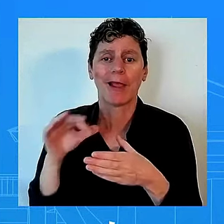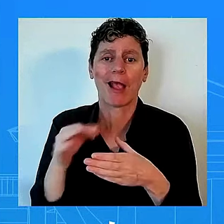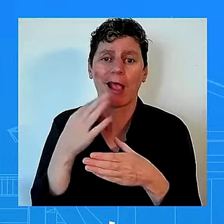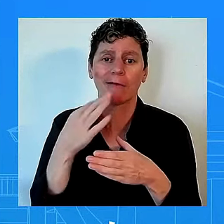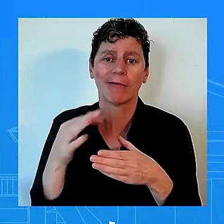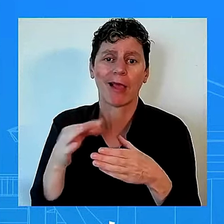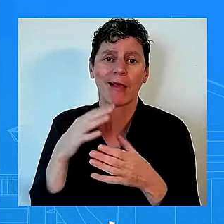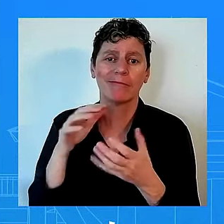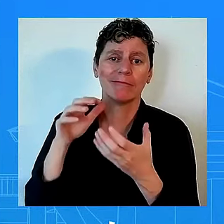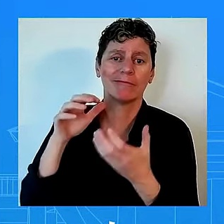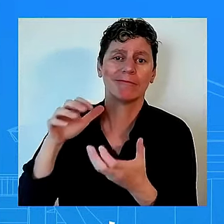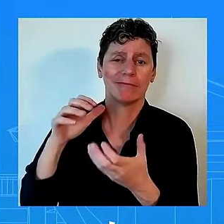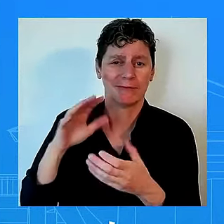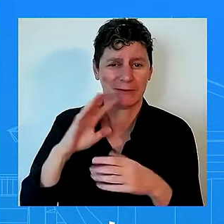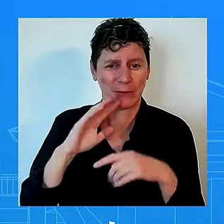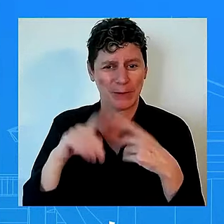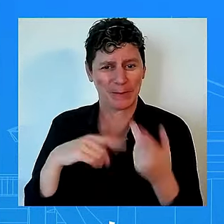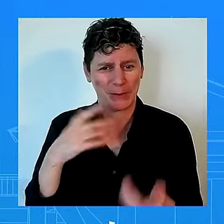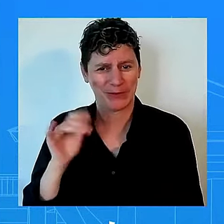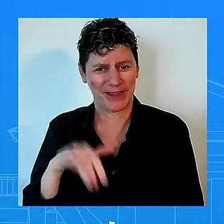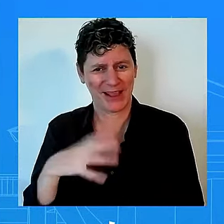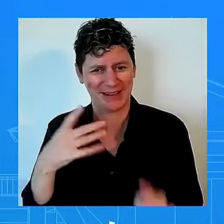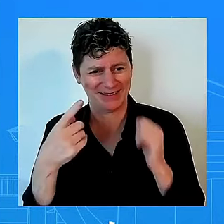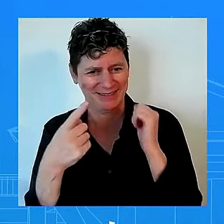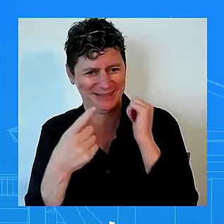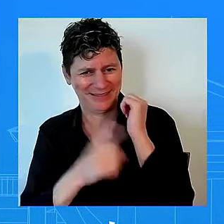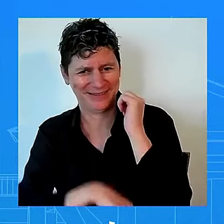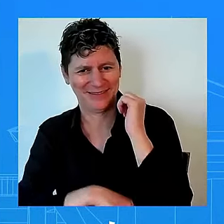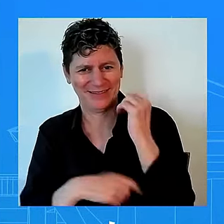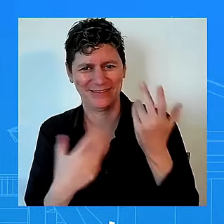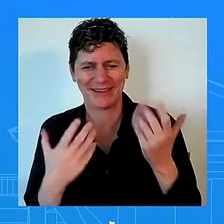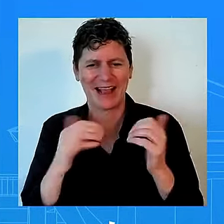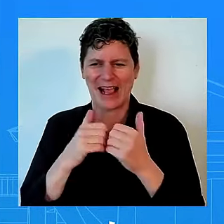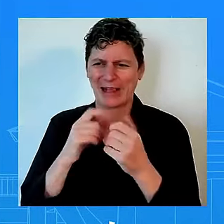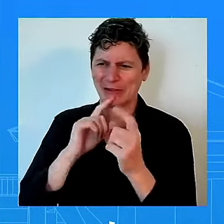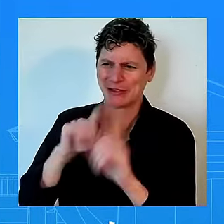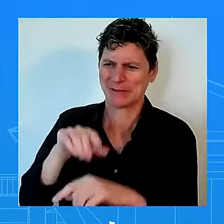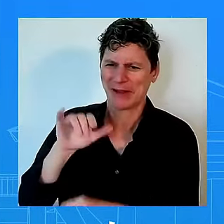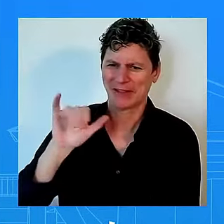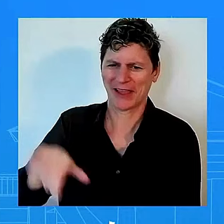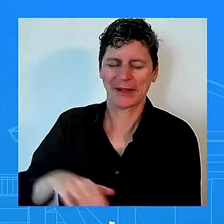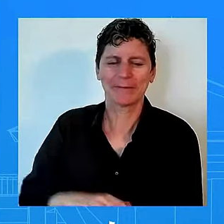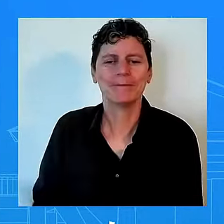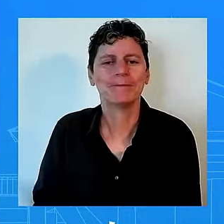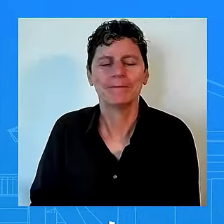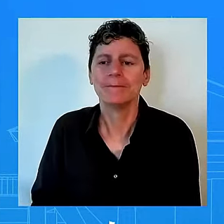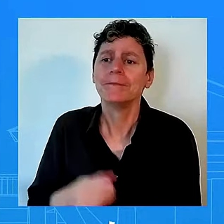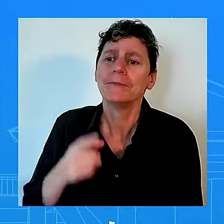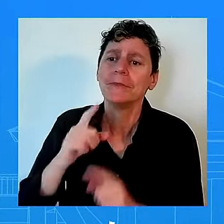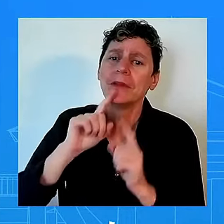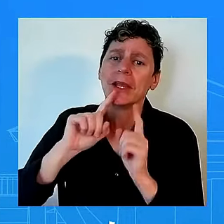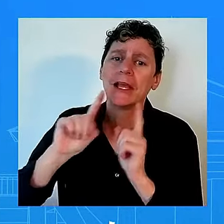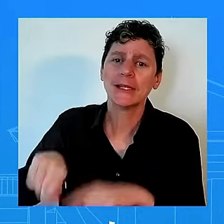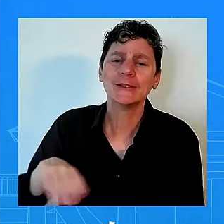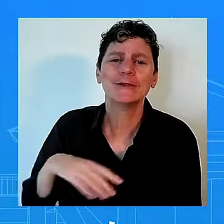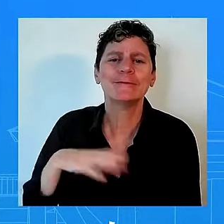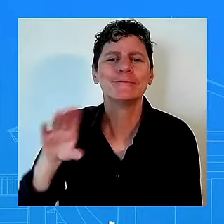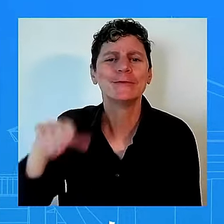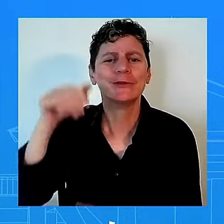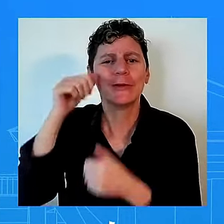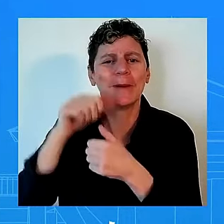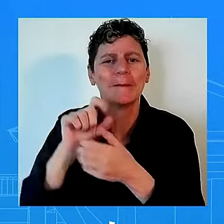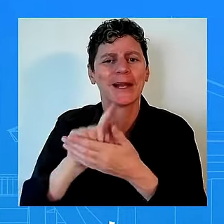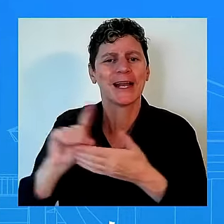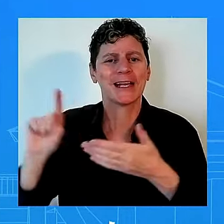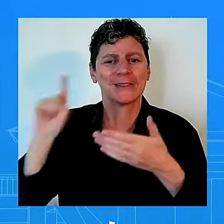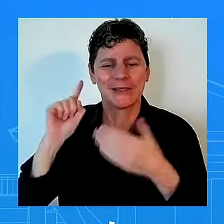let's not forget last week uh the department of justice and i just mentioned the treasure uh treasury uh and